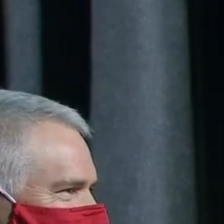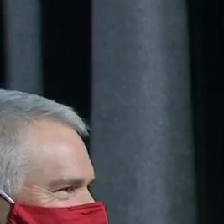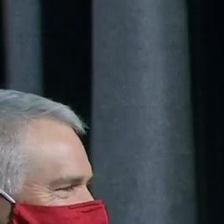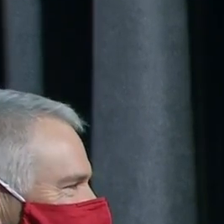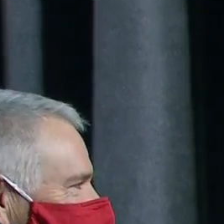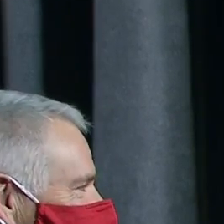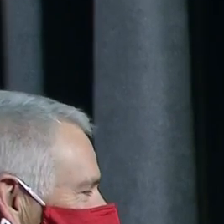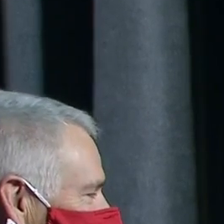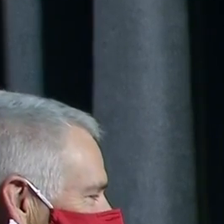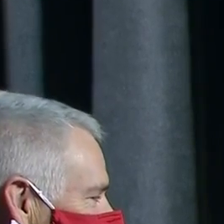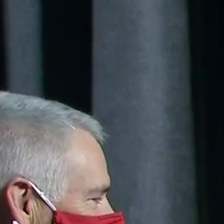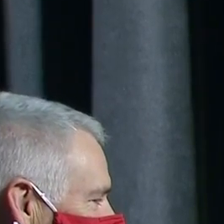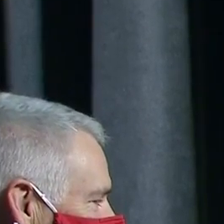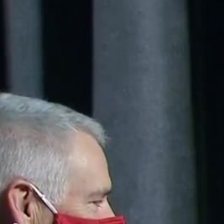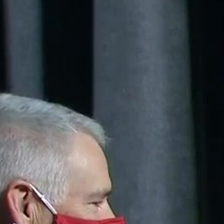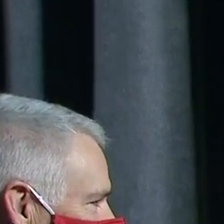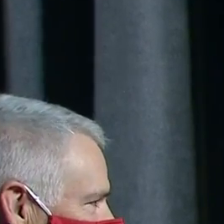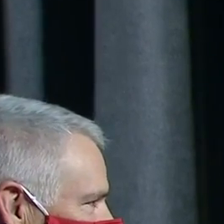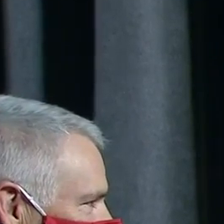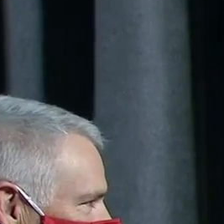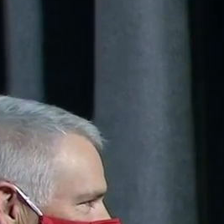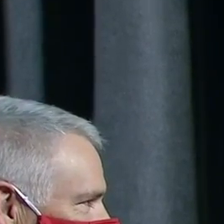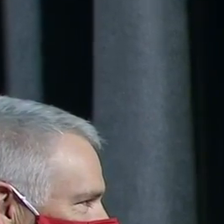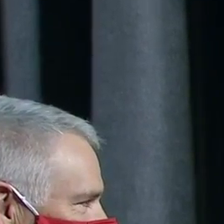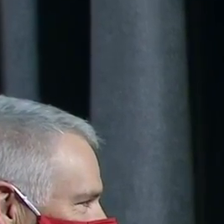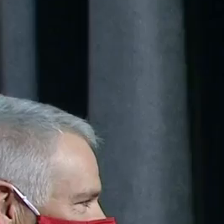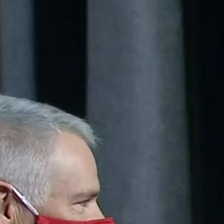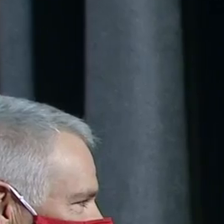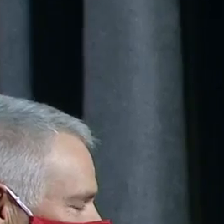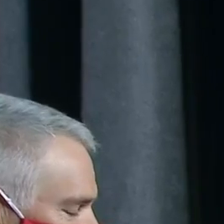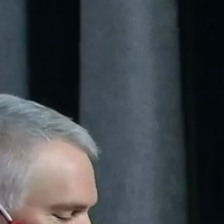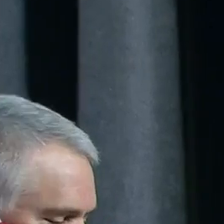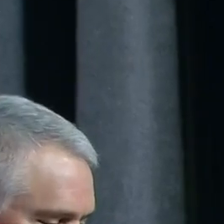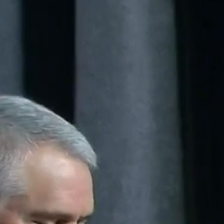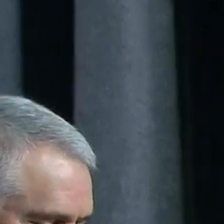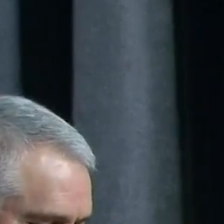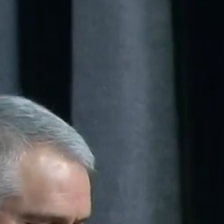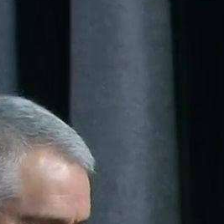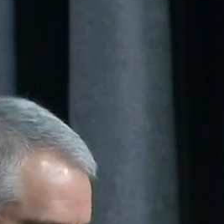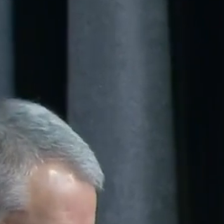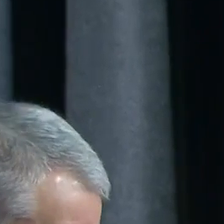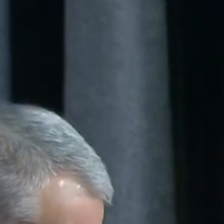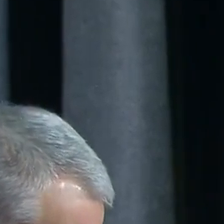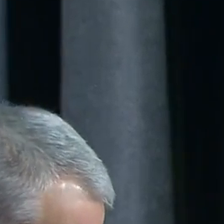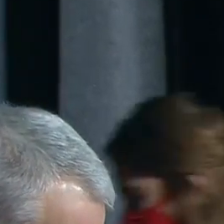I put a band on that at home. Okay. Oh, okay. Oh, that's interesting.